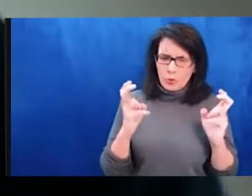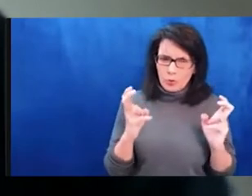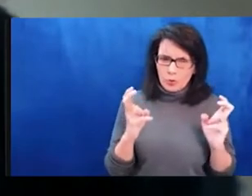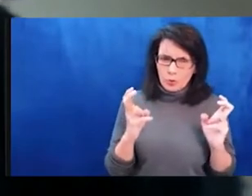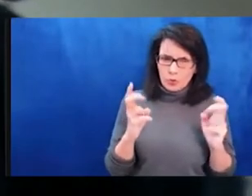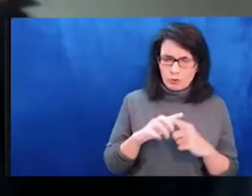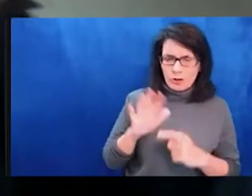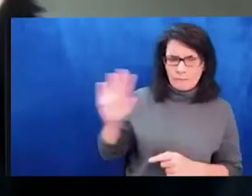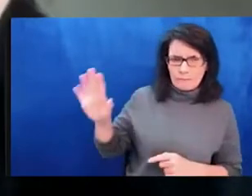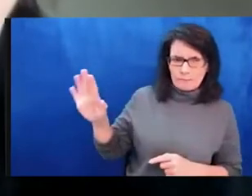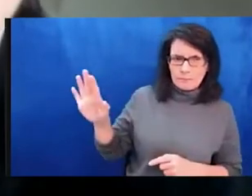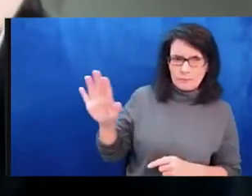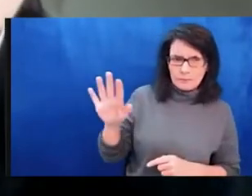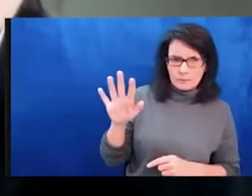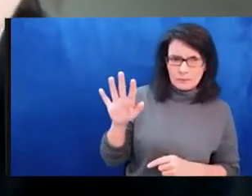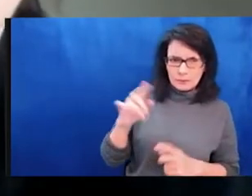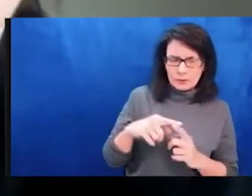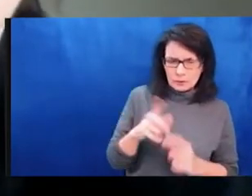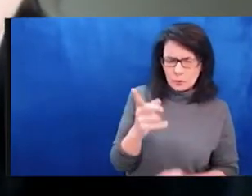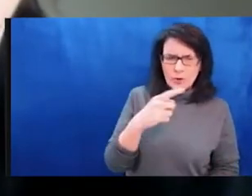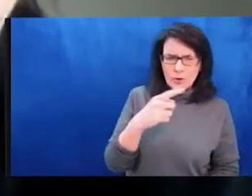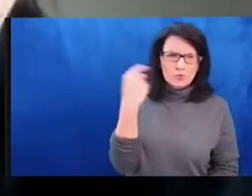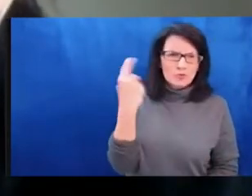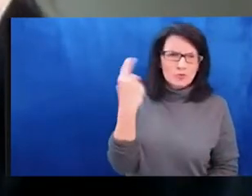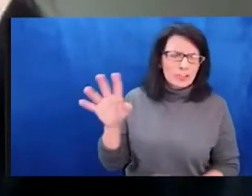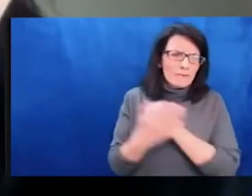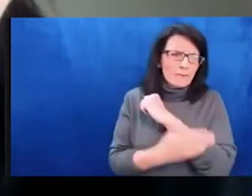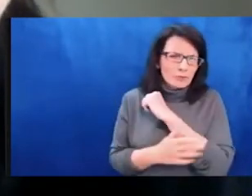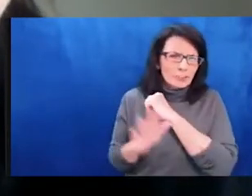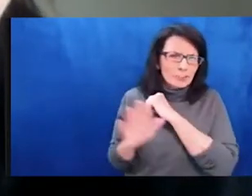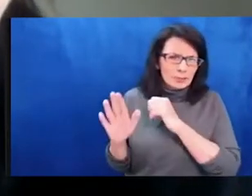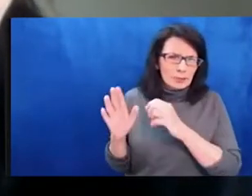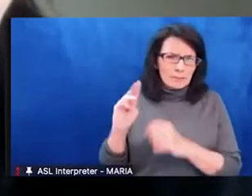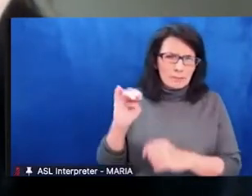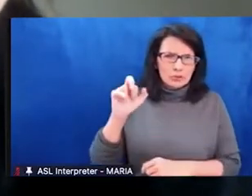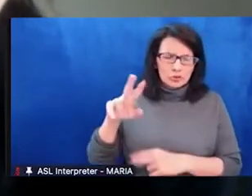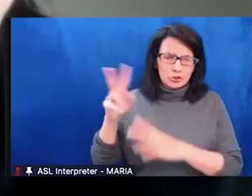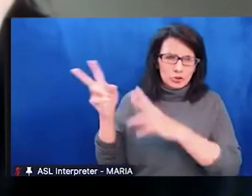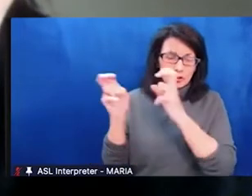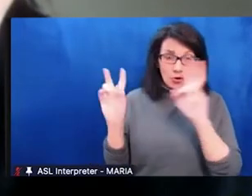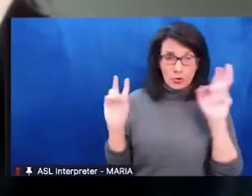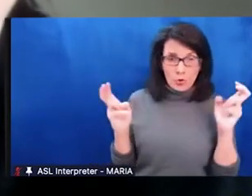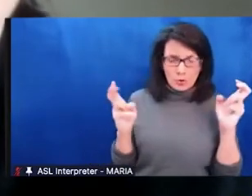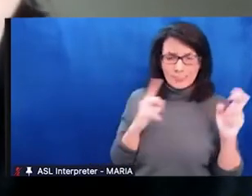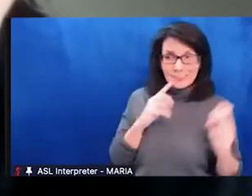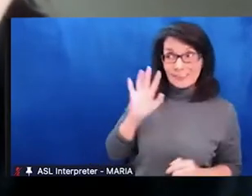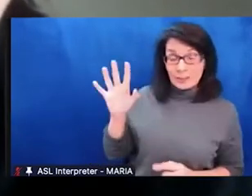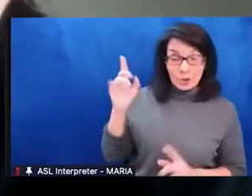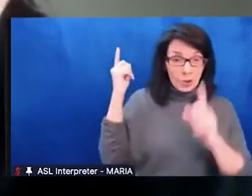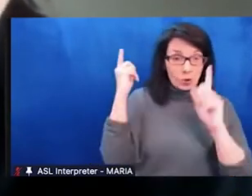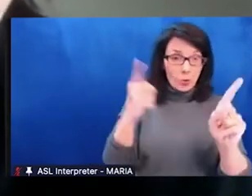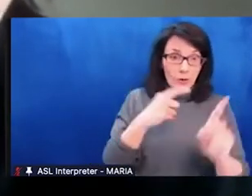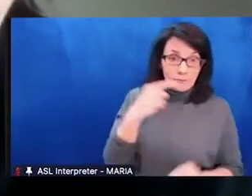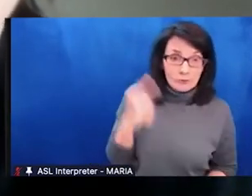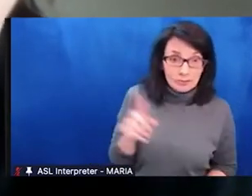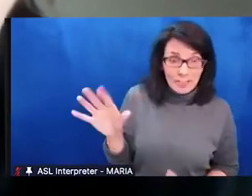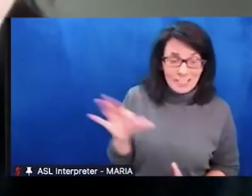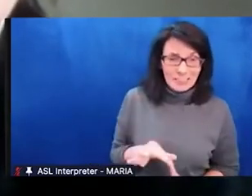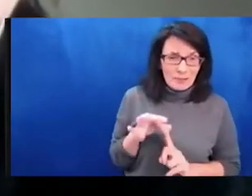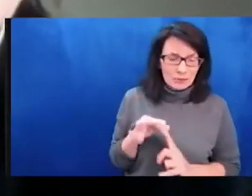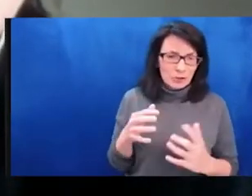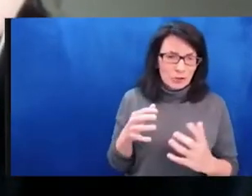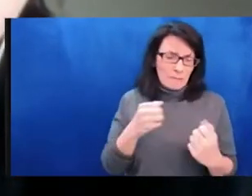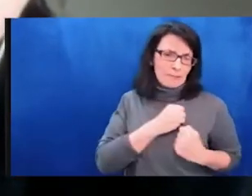and perhaps you saw on Monday this week, March 7th, I would like to share with you the most